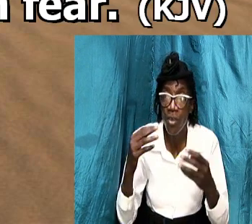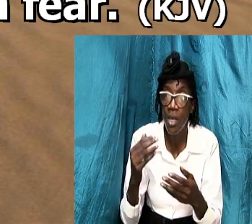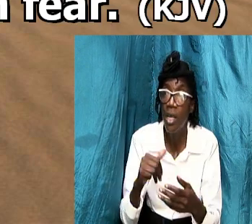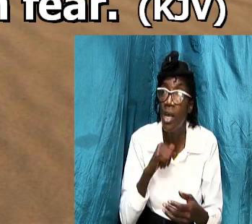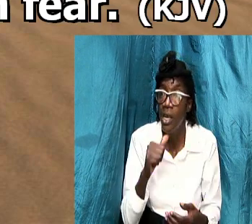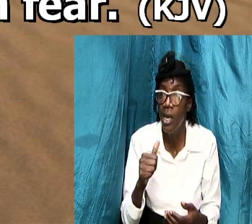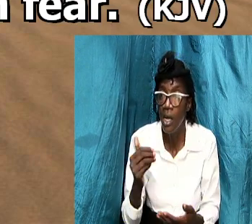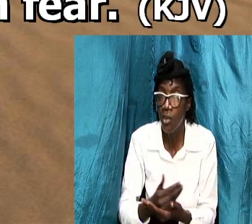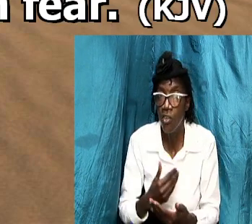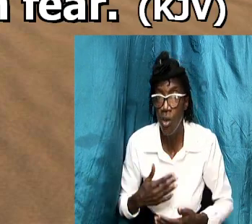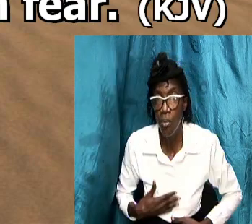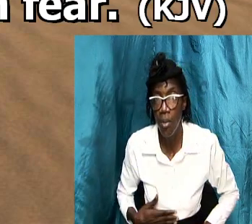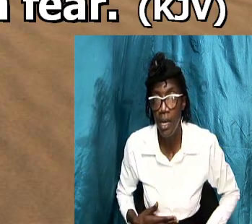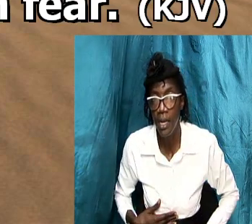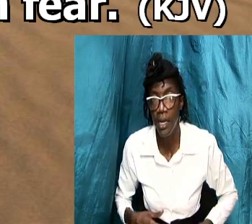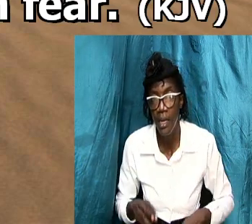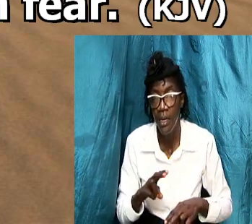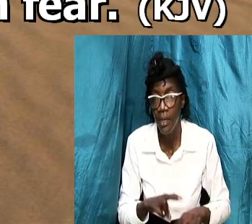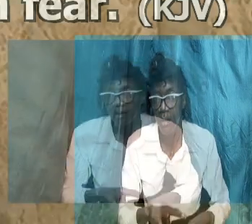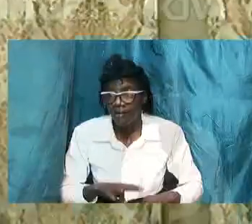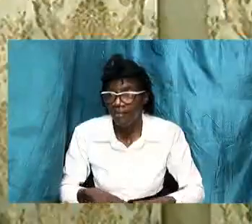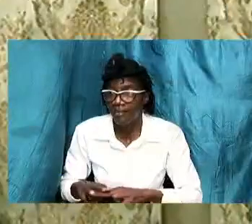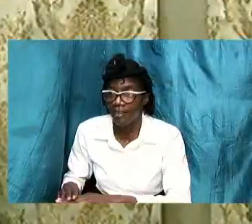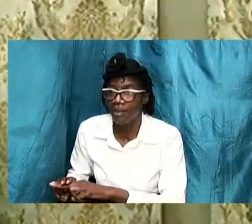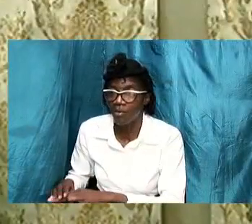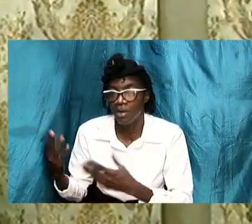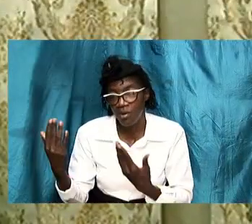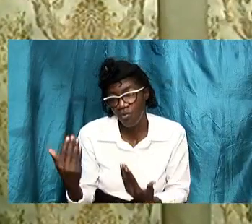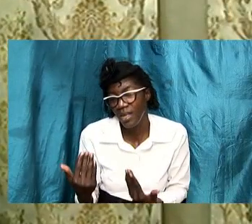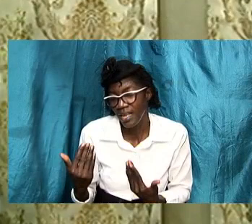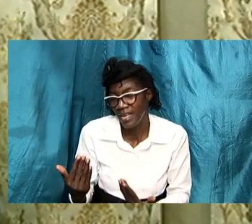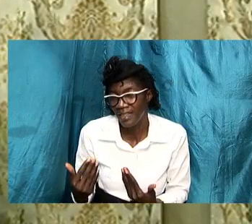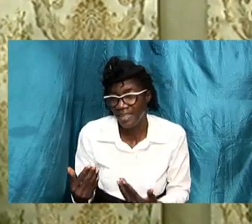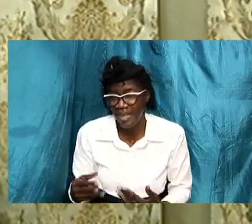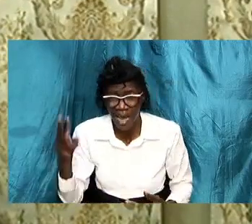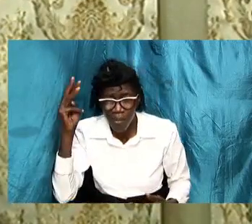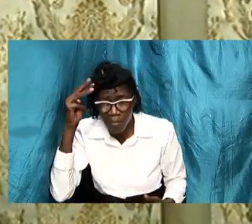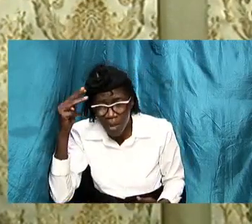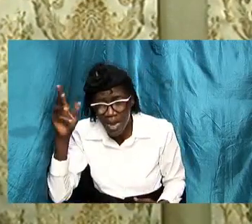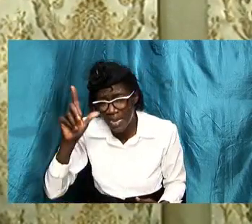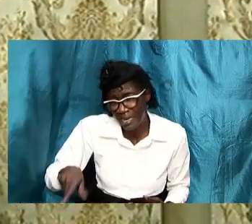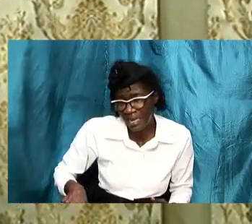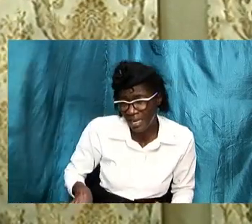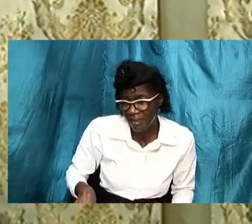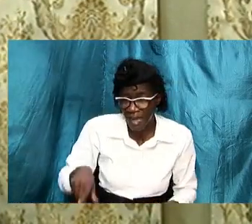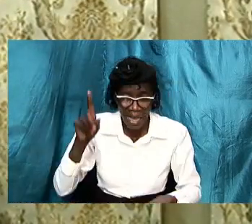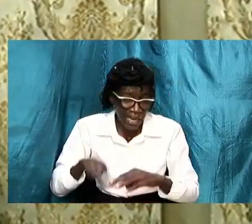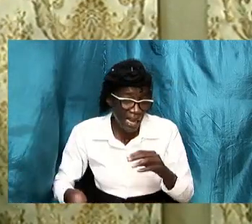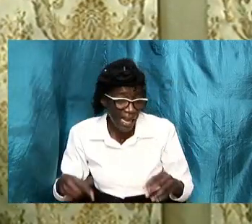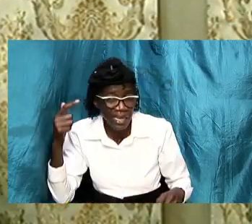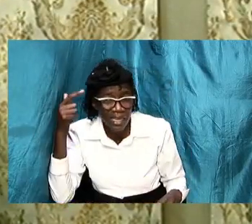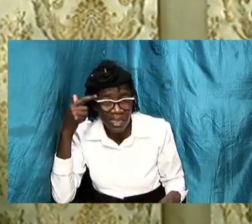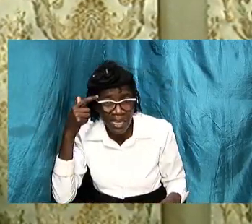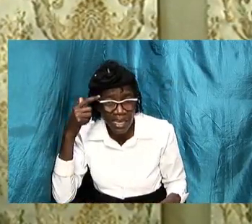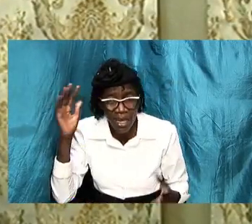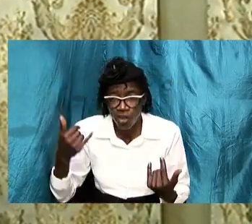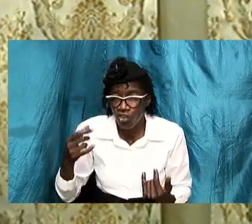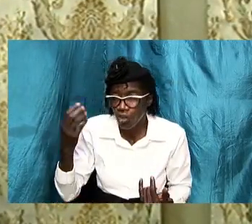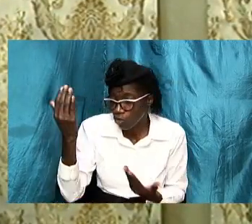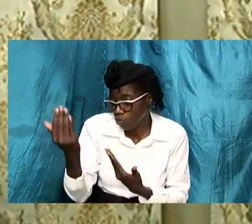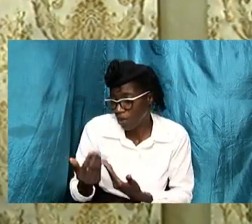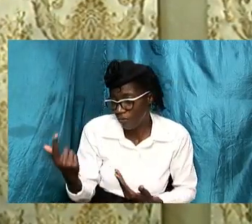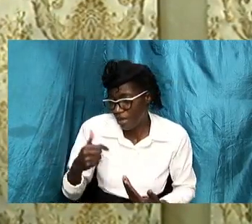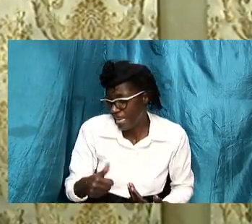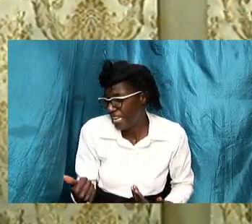wait and is passive and is mindless you know she can't think and she just wait for anything her